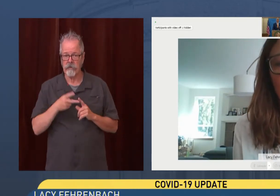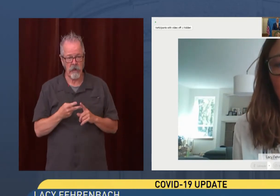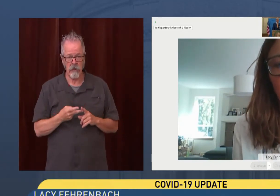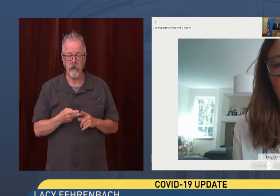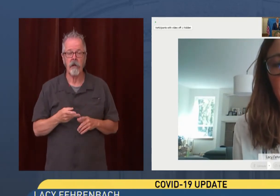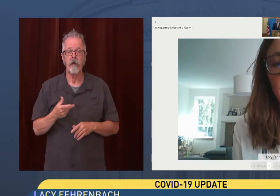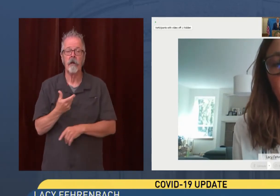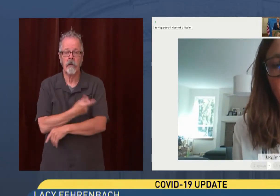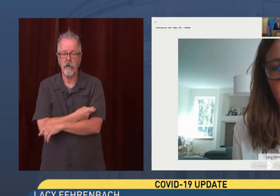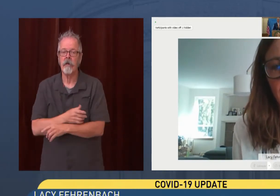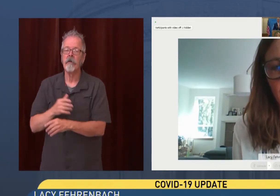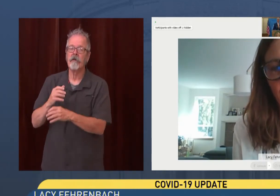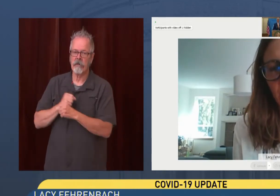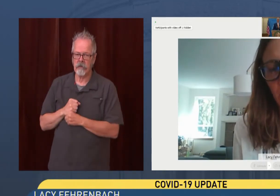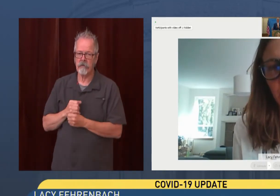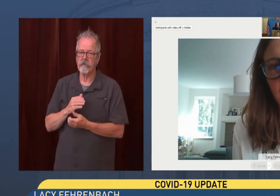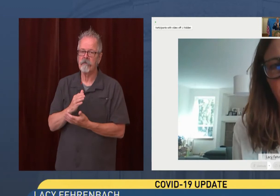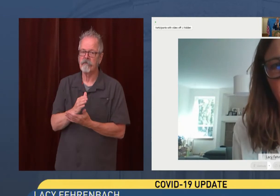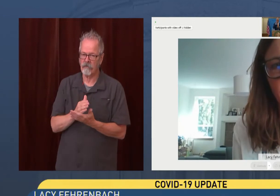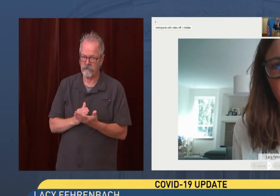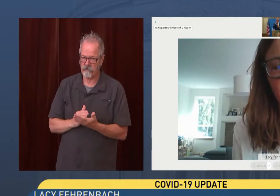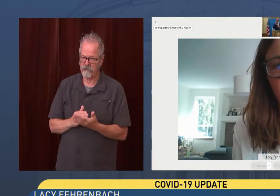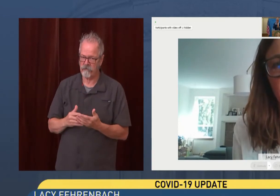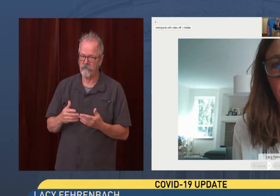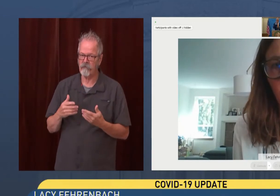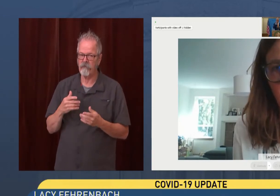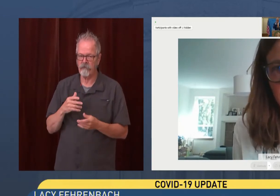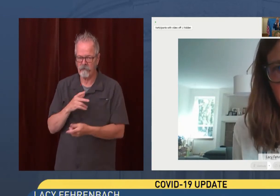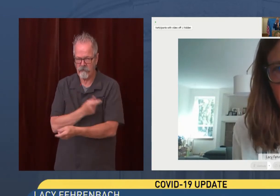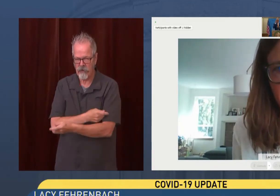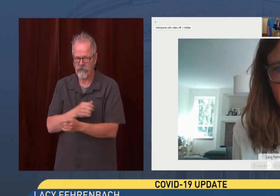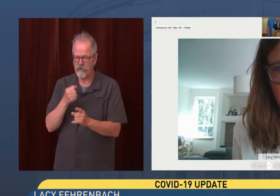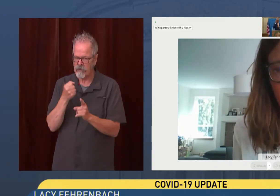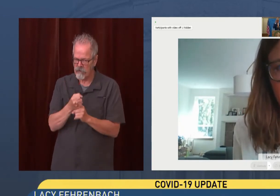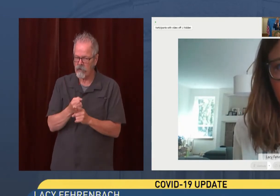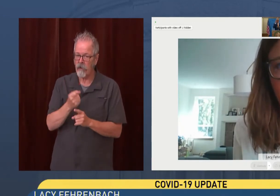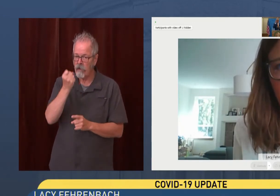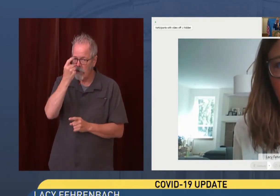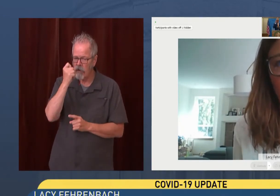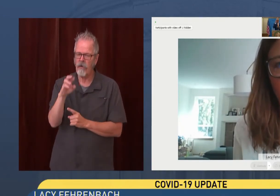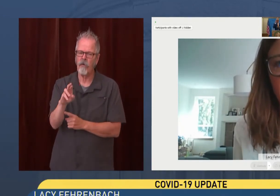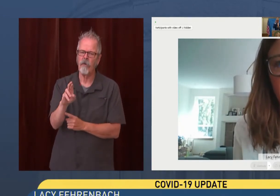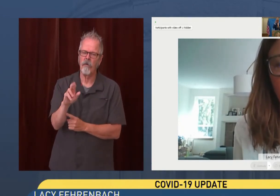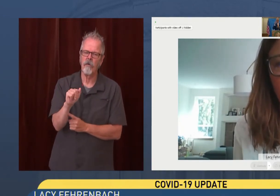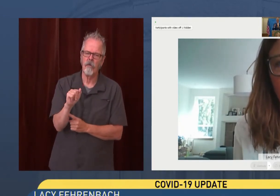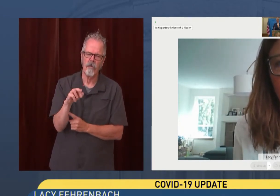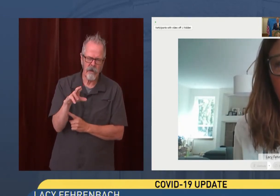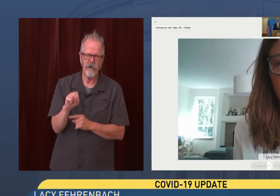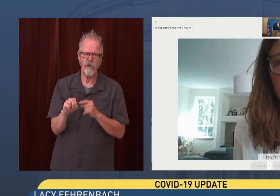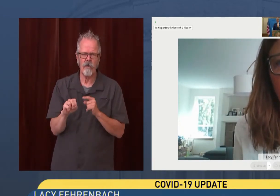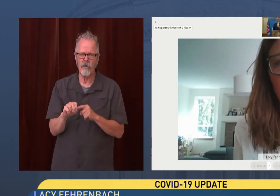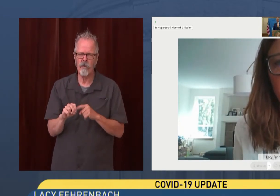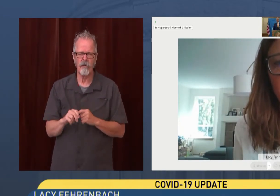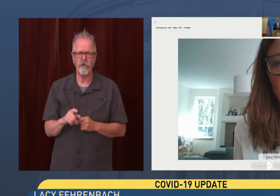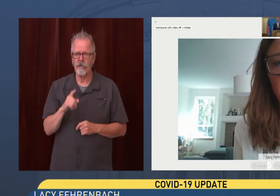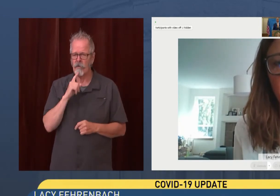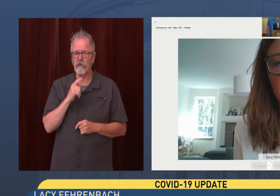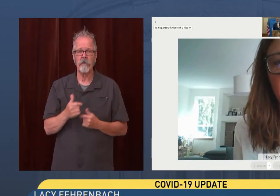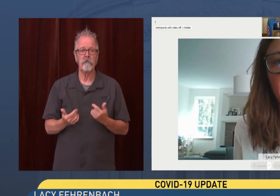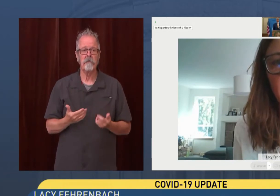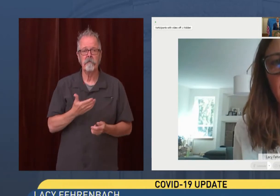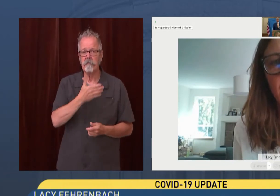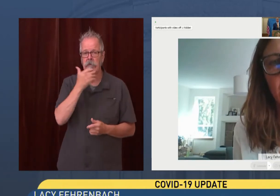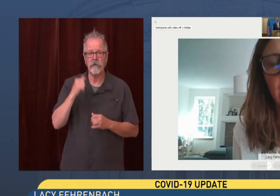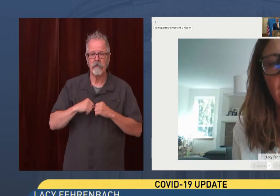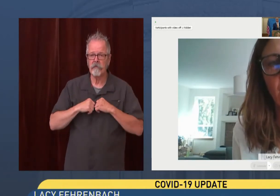And so, you we are encouraging people to, number one, get vaccinated. That is the number one thing you can do to protect yourself